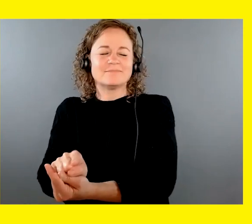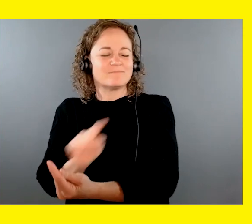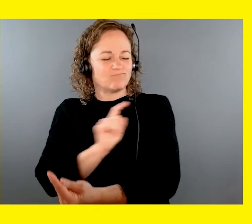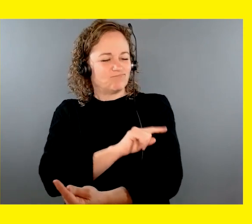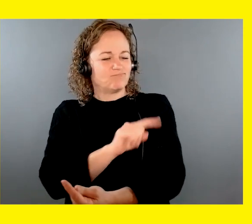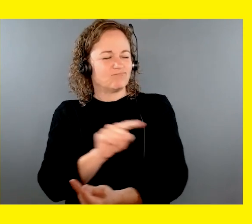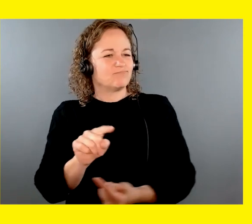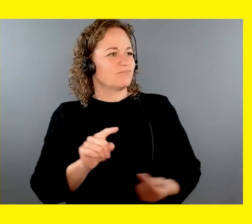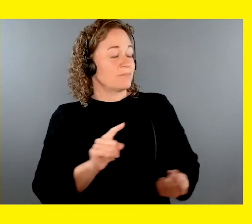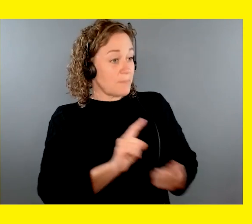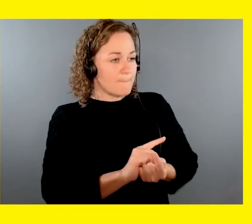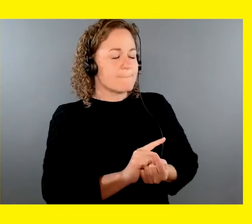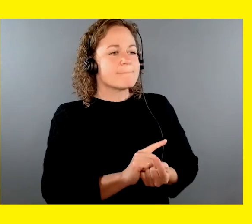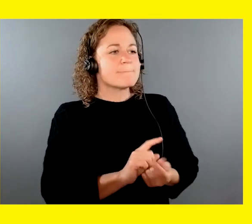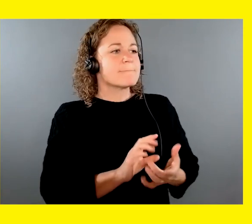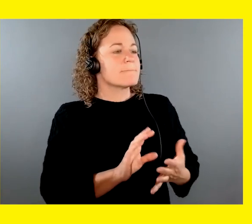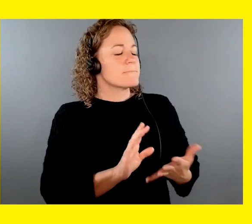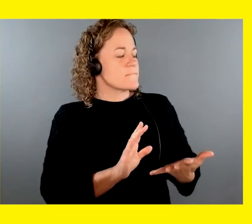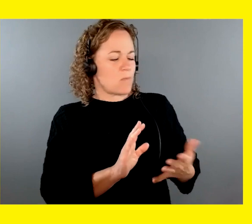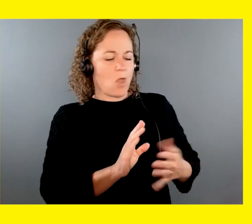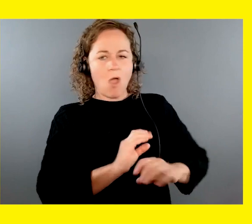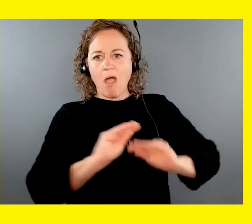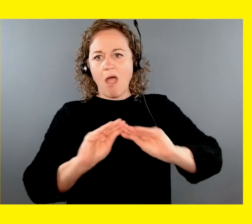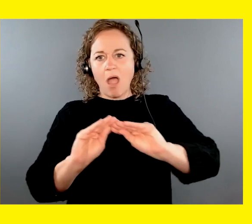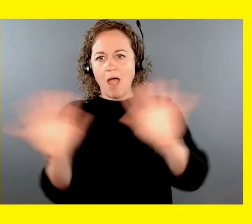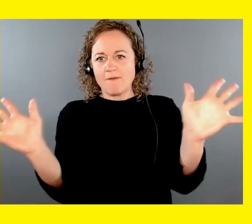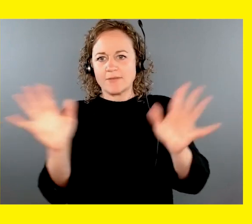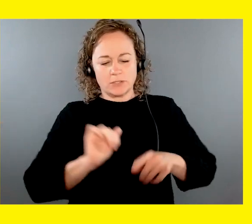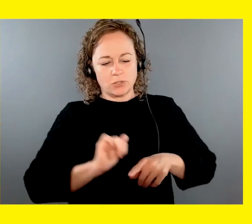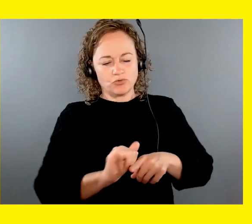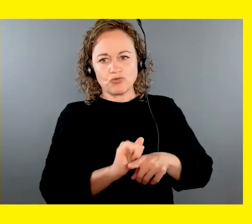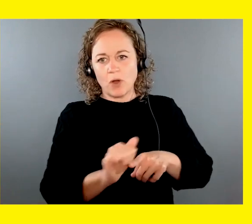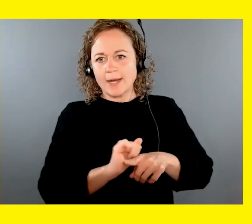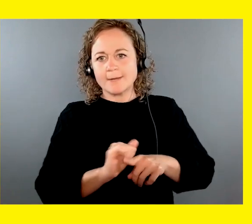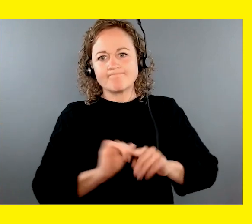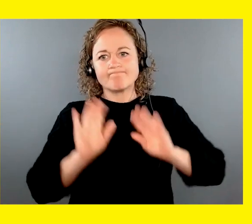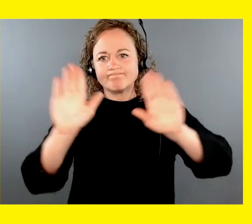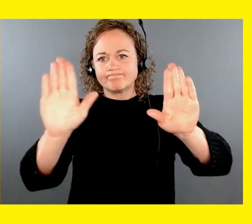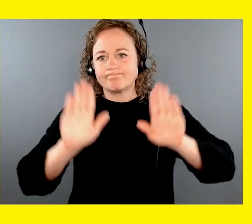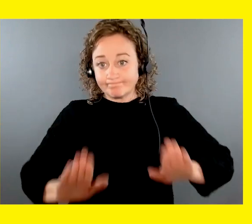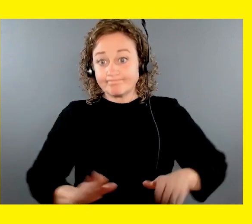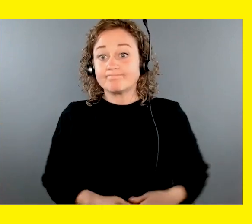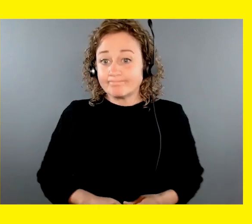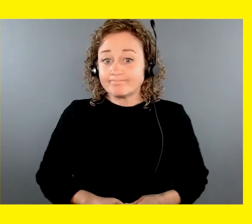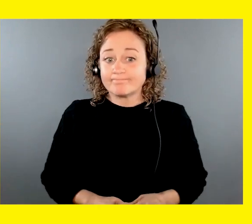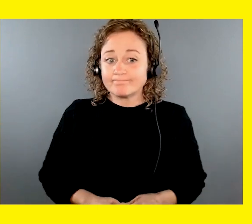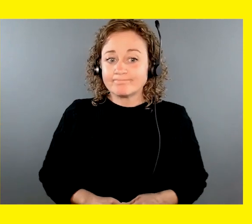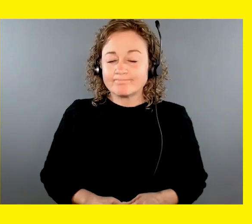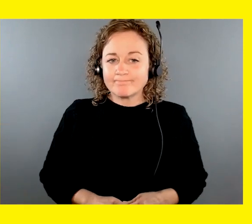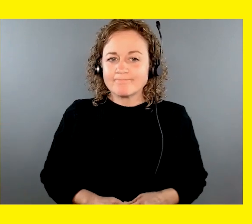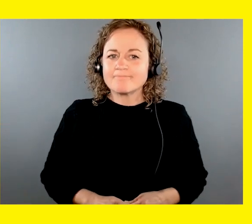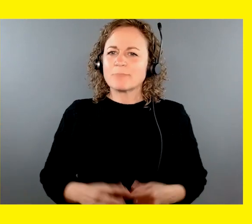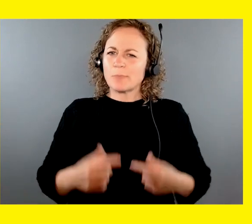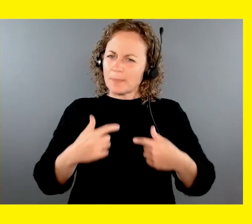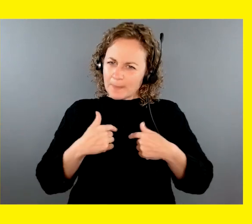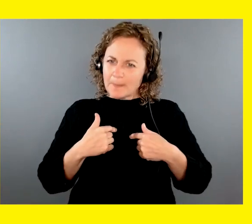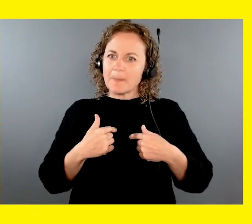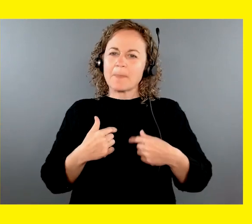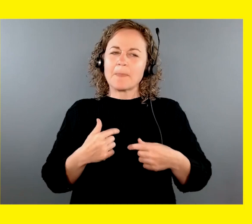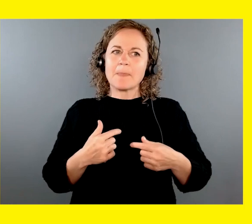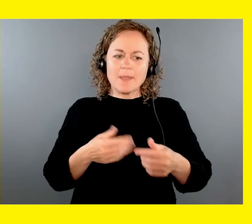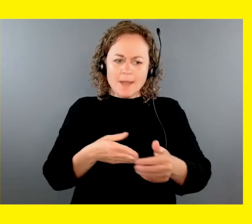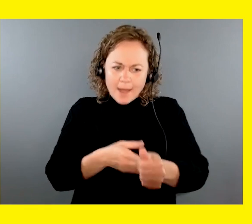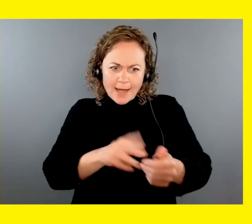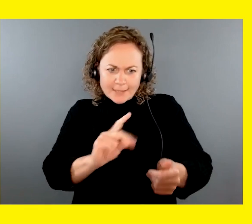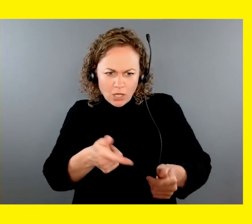very beginning that they'd had wonderful puppy raising support. As a guide dog handler, I really want to say how much we